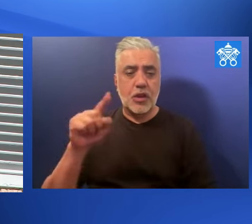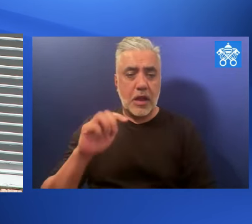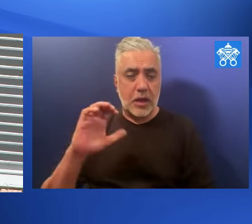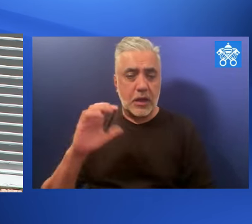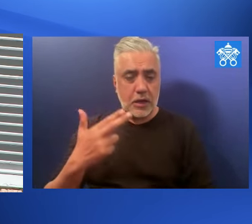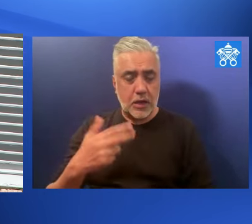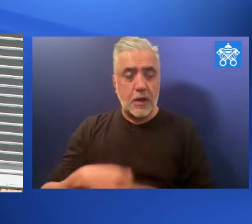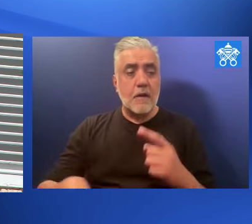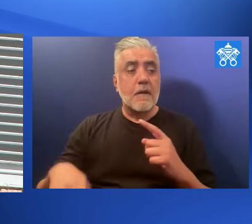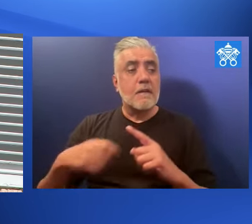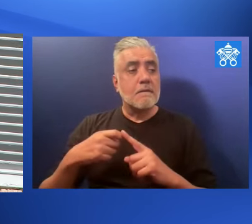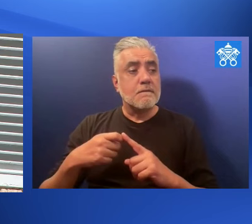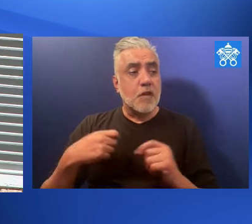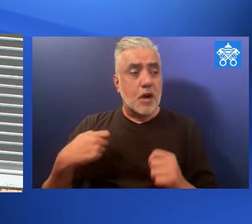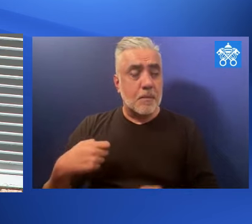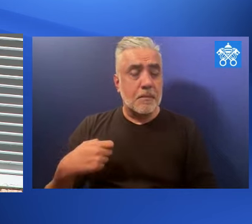from the Czech Republic,